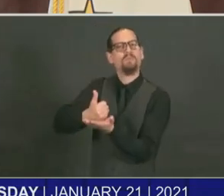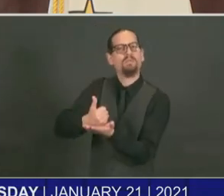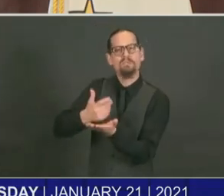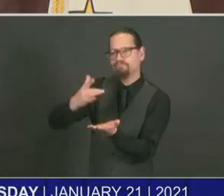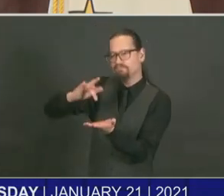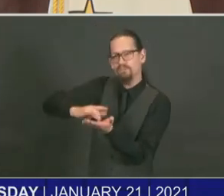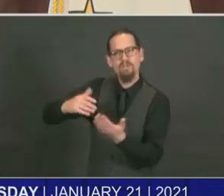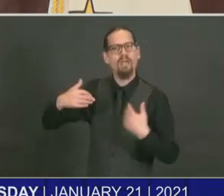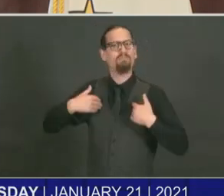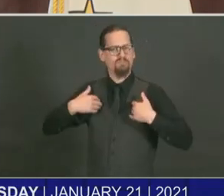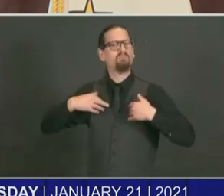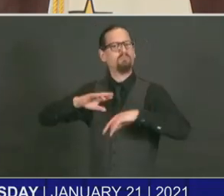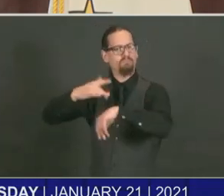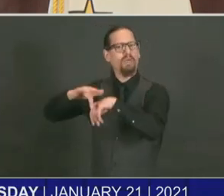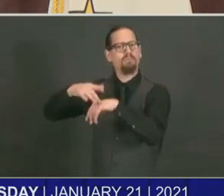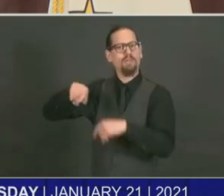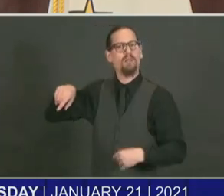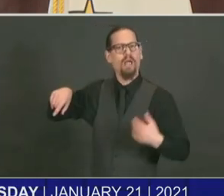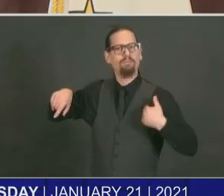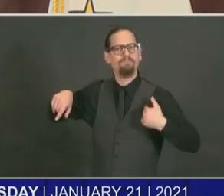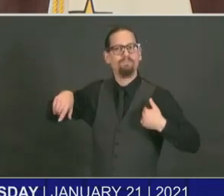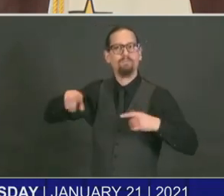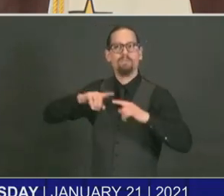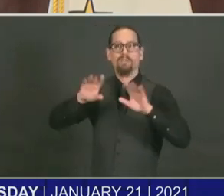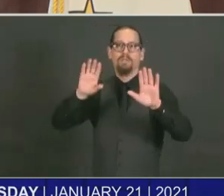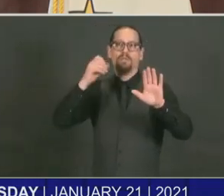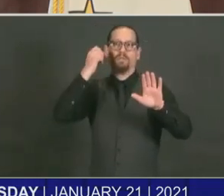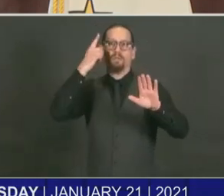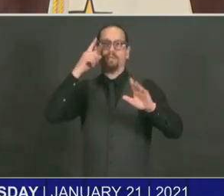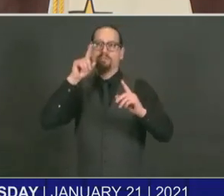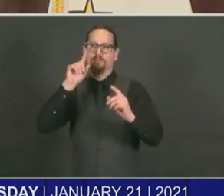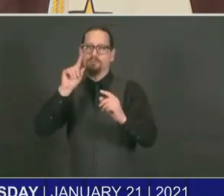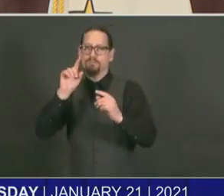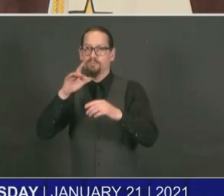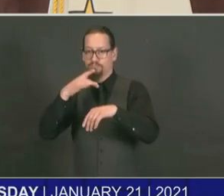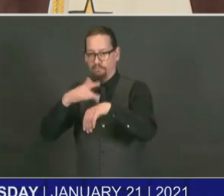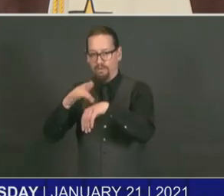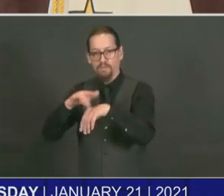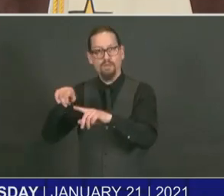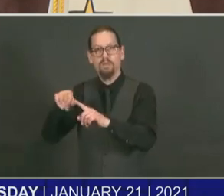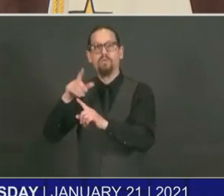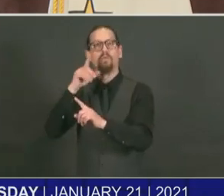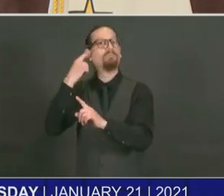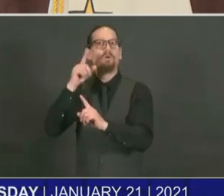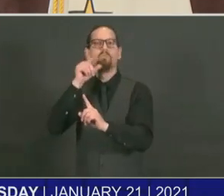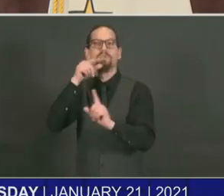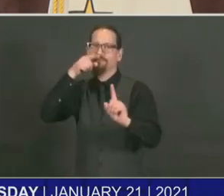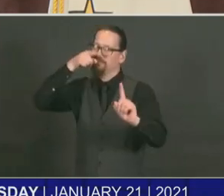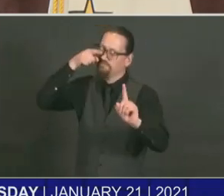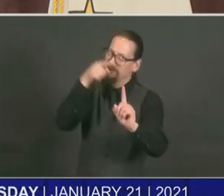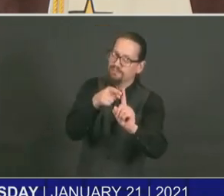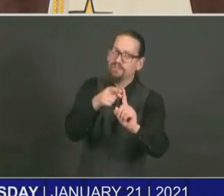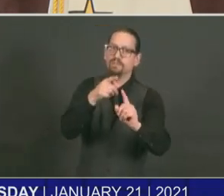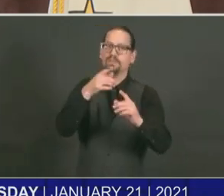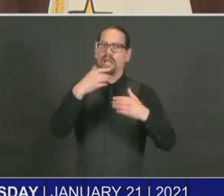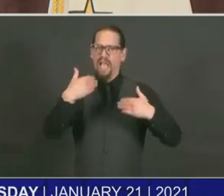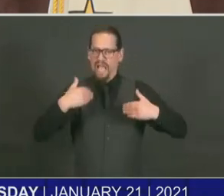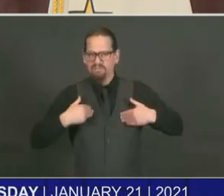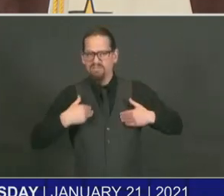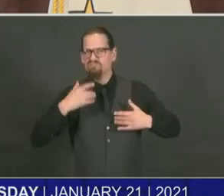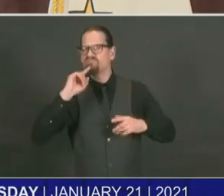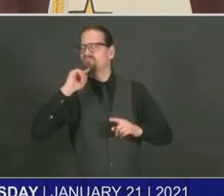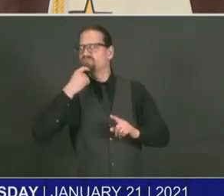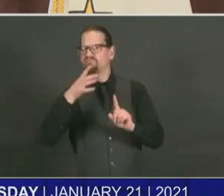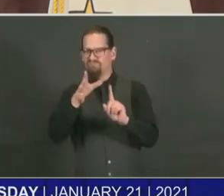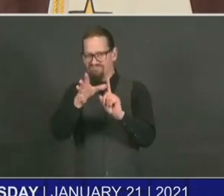available for those those who test positive and have symptoms and have the qualifications. So if you test